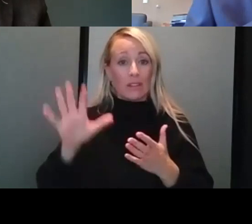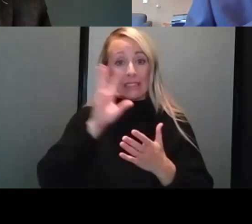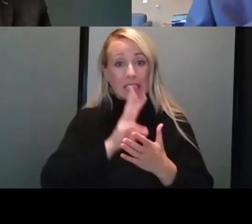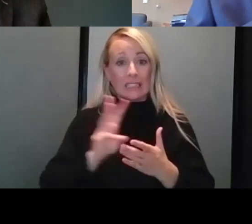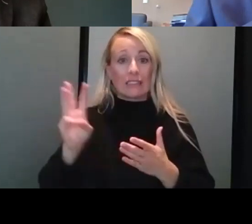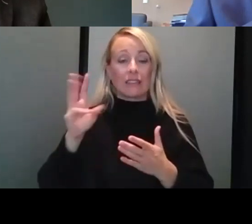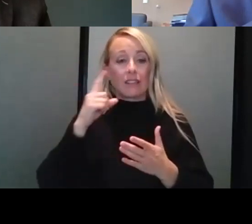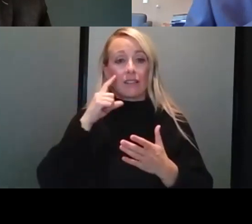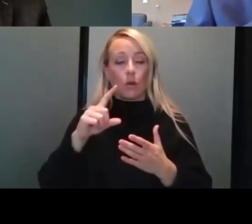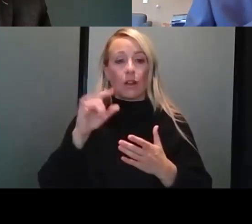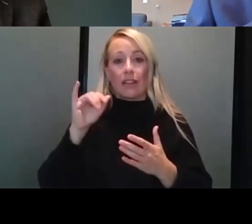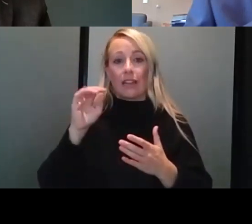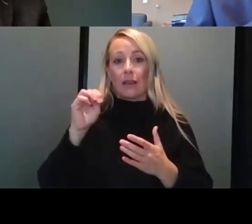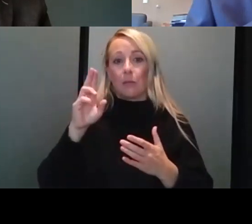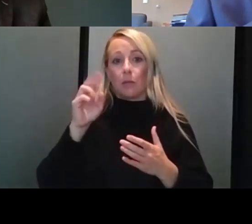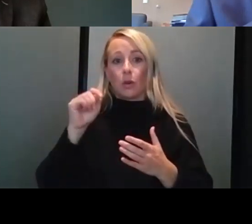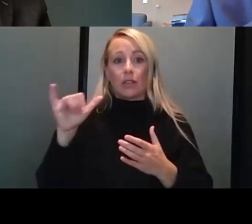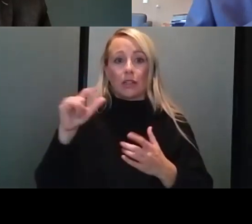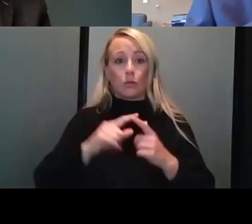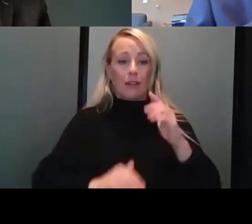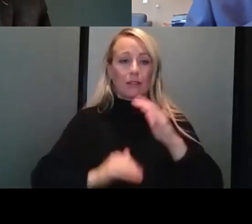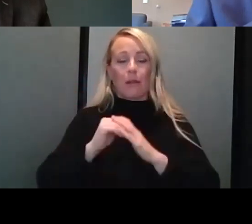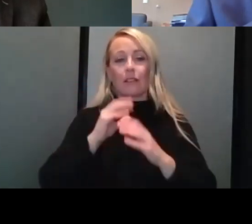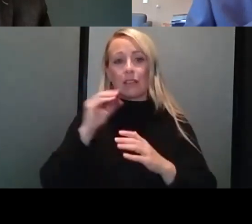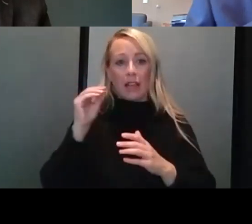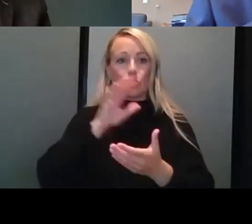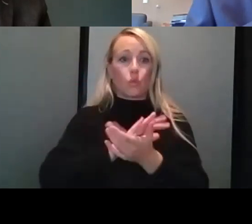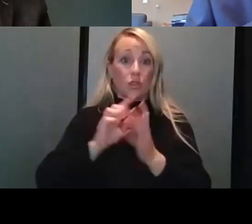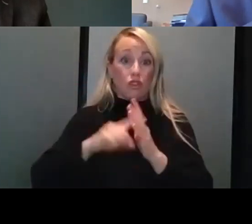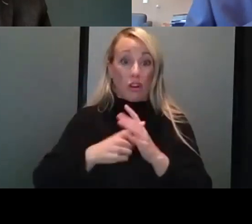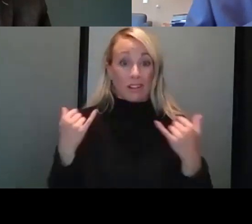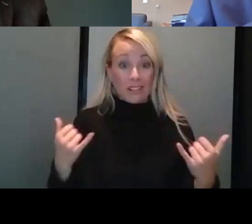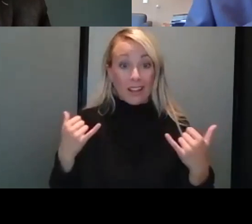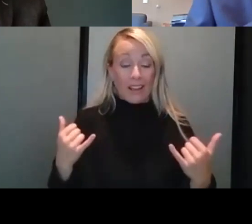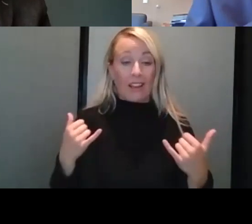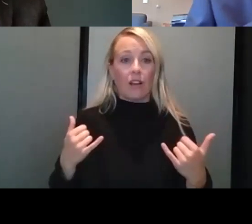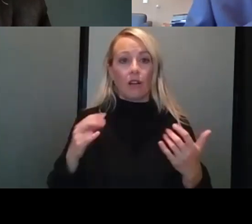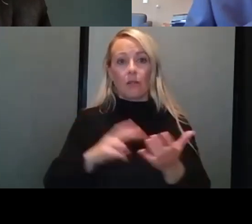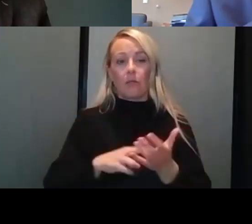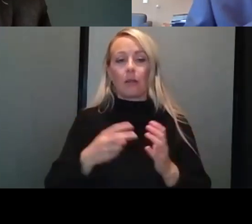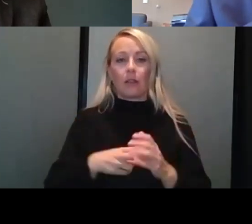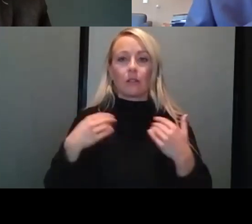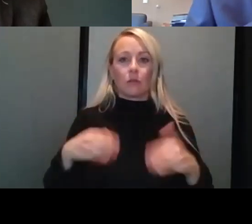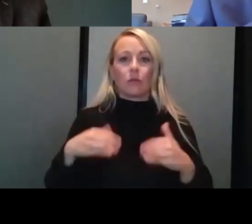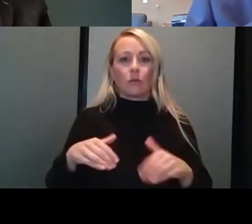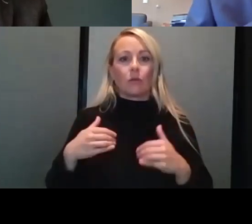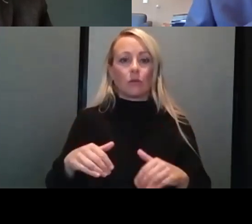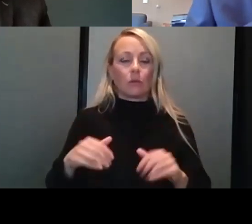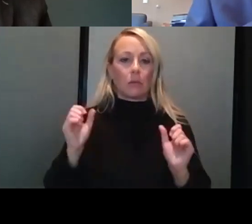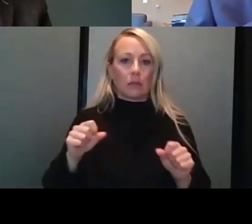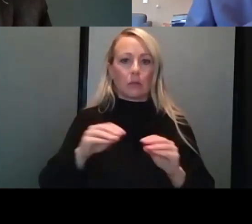immunity to maximize and school starting over the next several weeks all across the region.